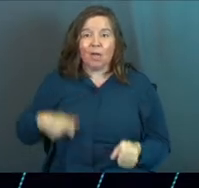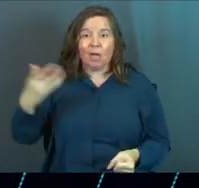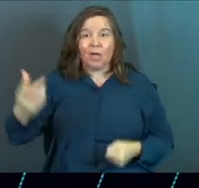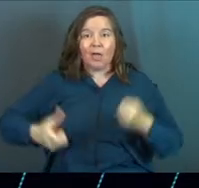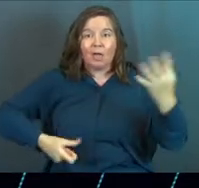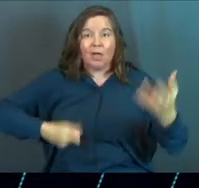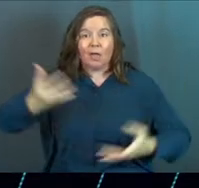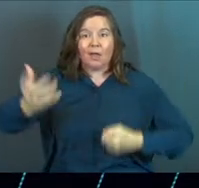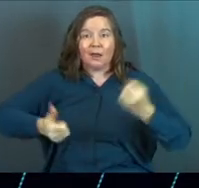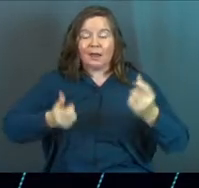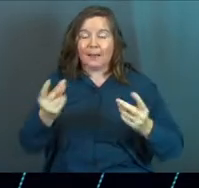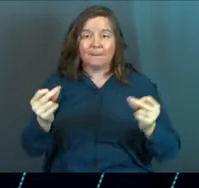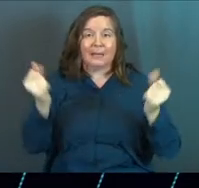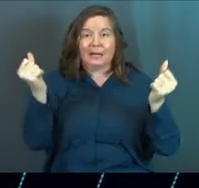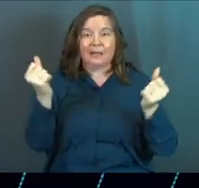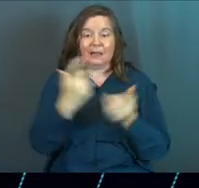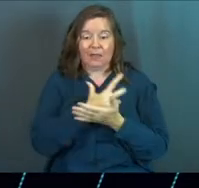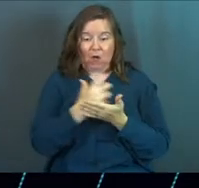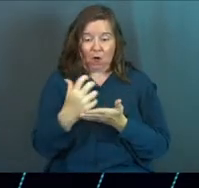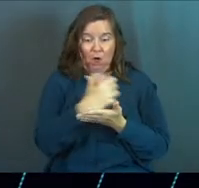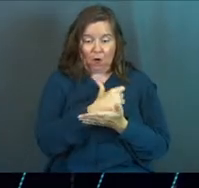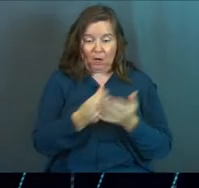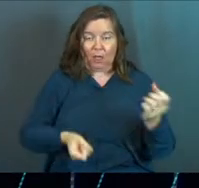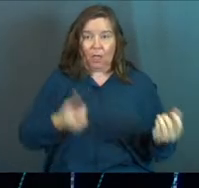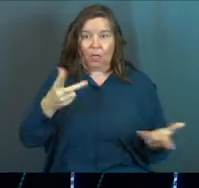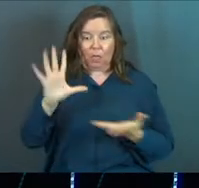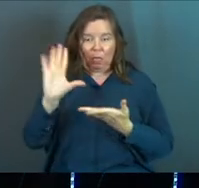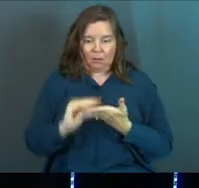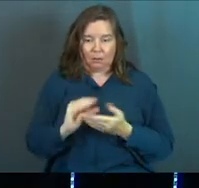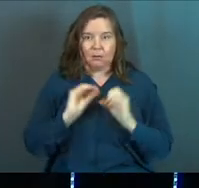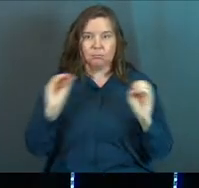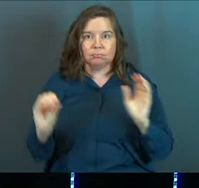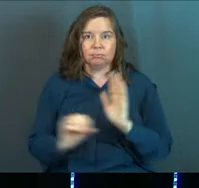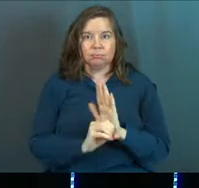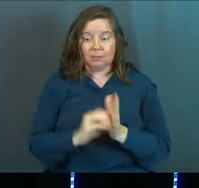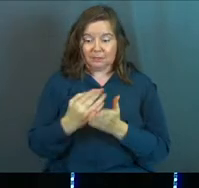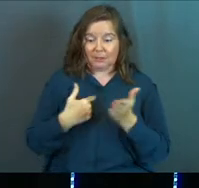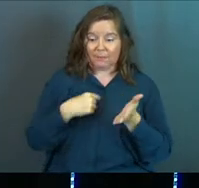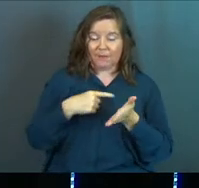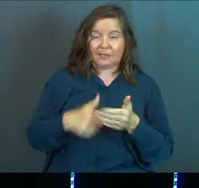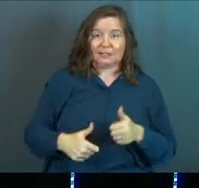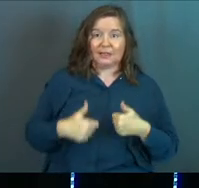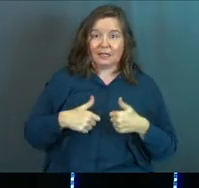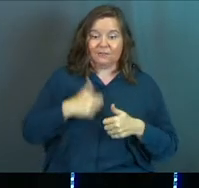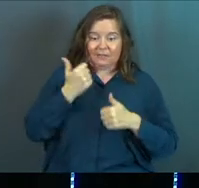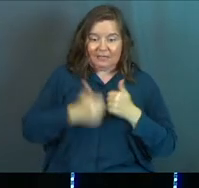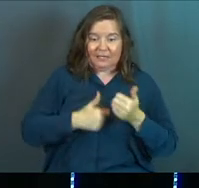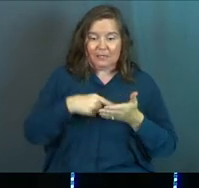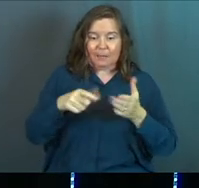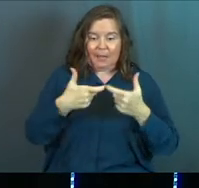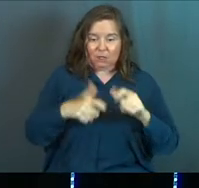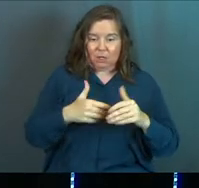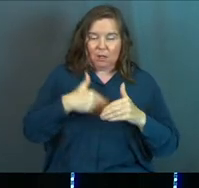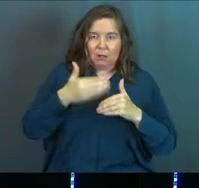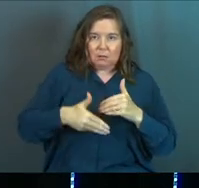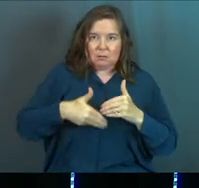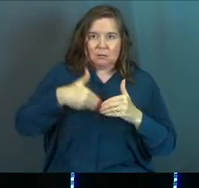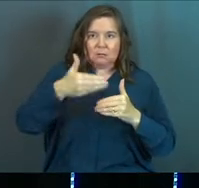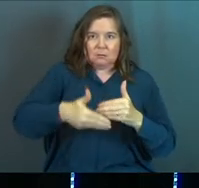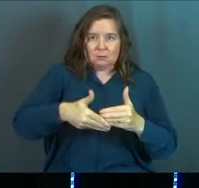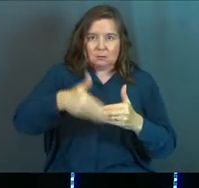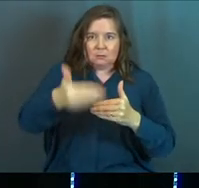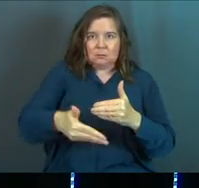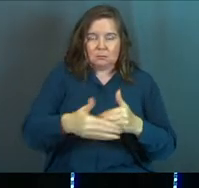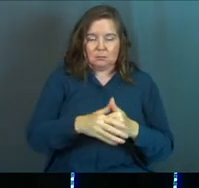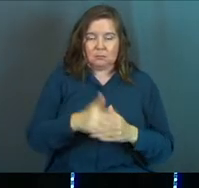everything immediately that they make. Some of us live paycheck to paycheck, and he said ants know how to save.